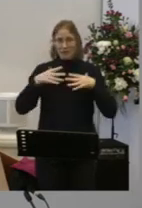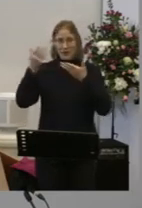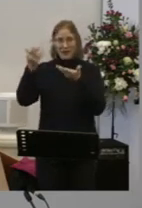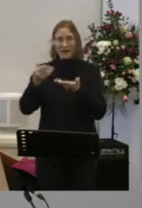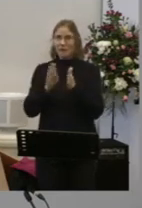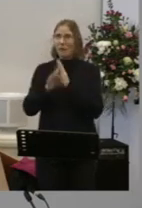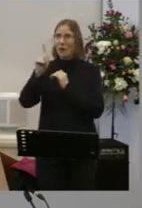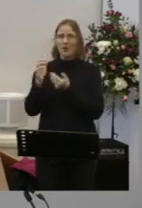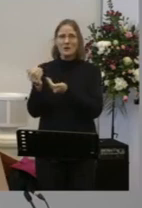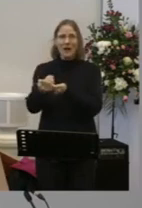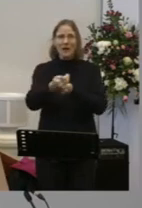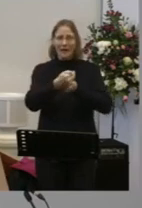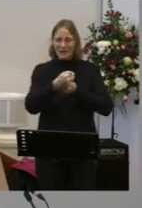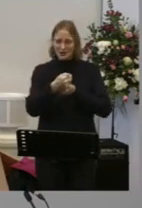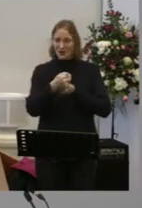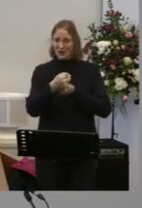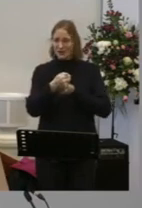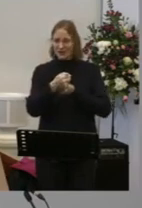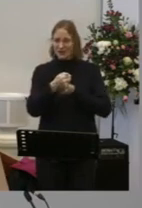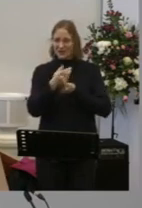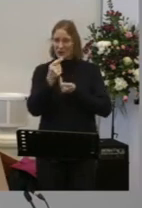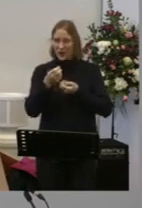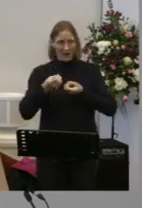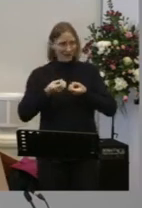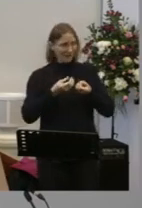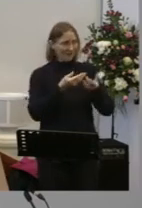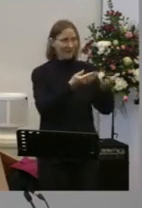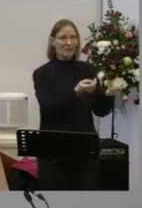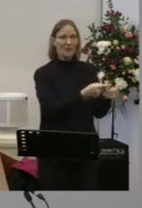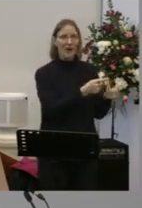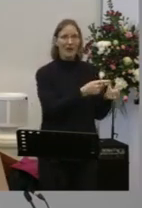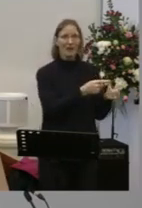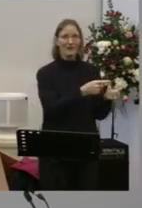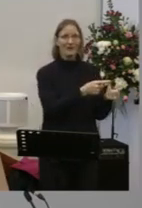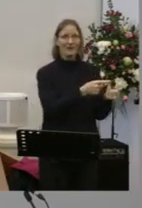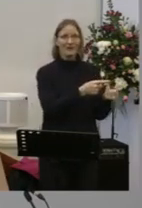in him You have Everything